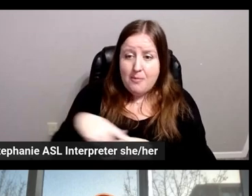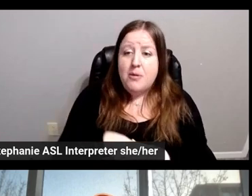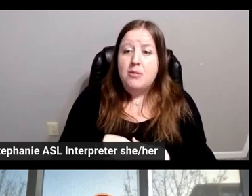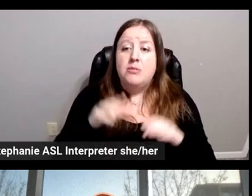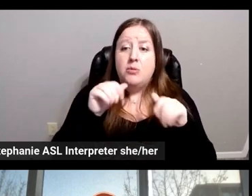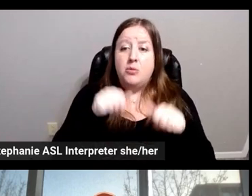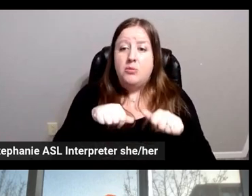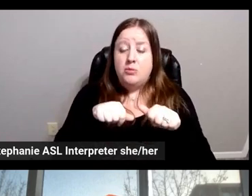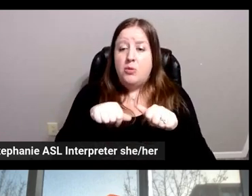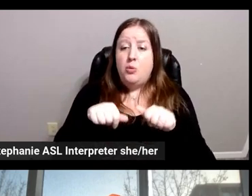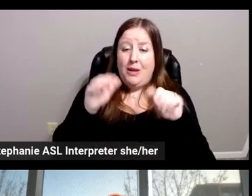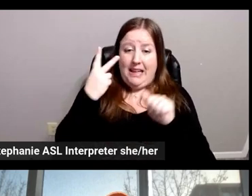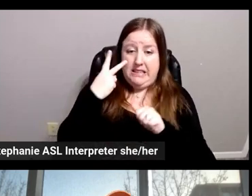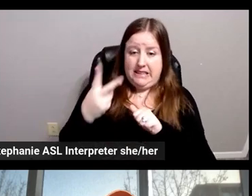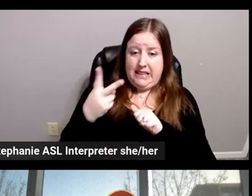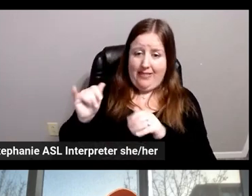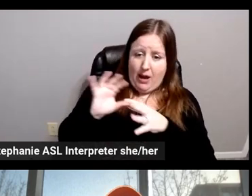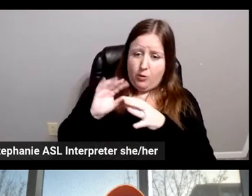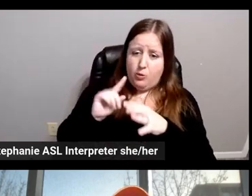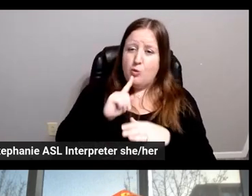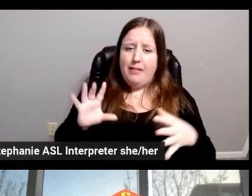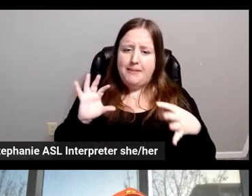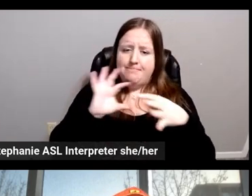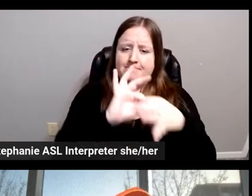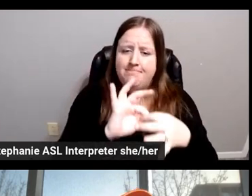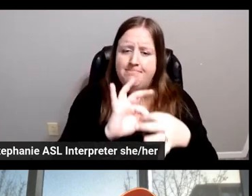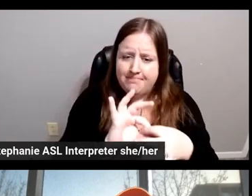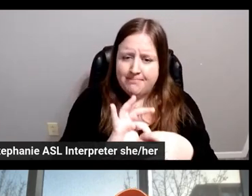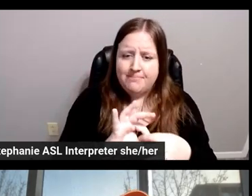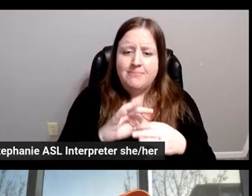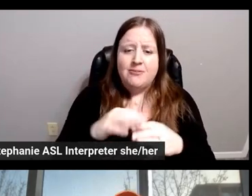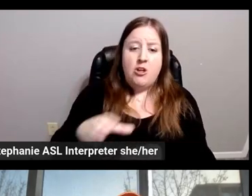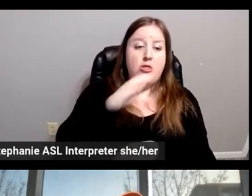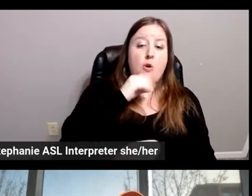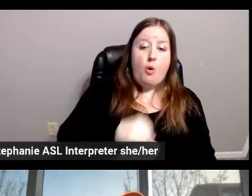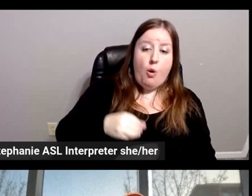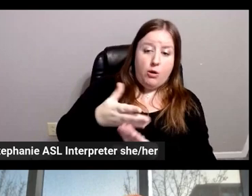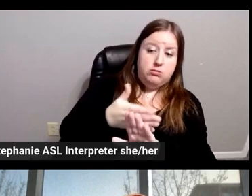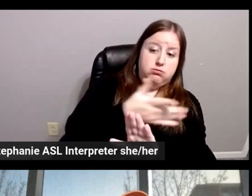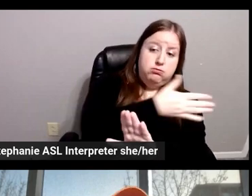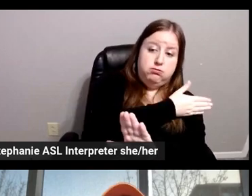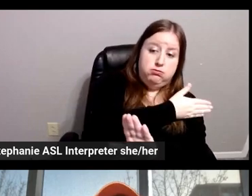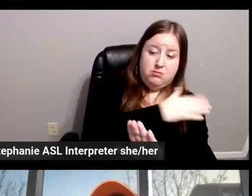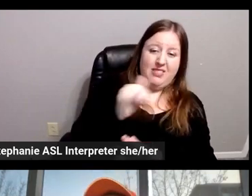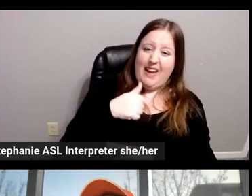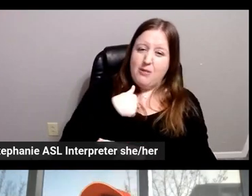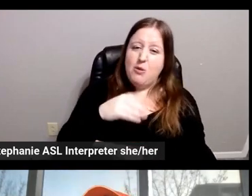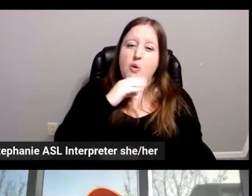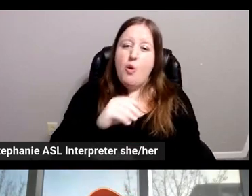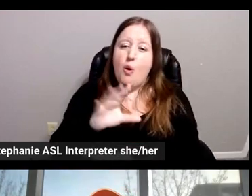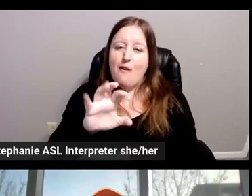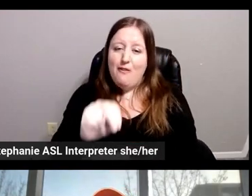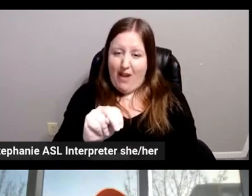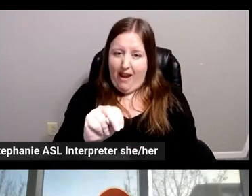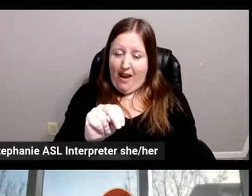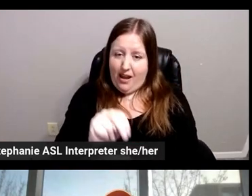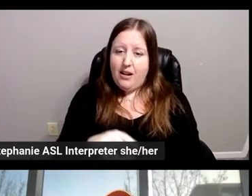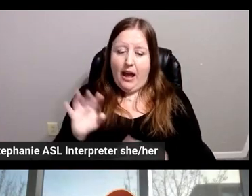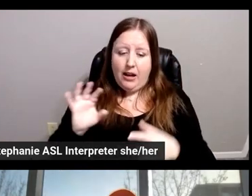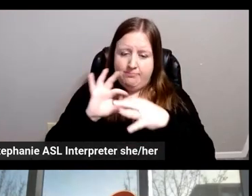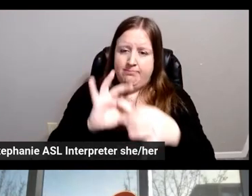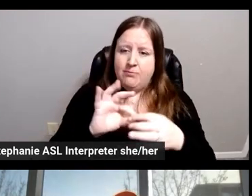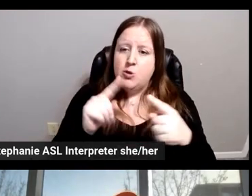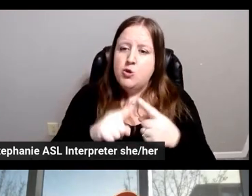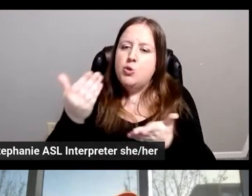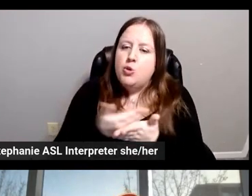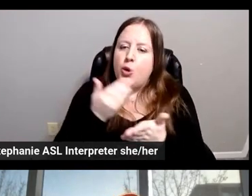as a glue between the old days T4Z, like me, 40 years old, and the new wave